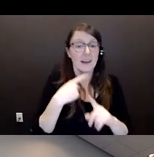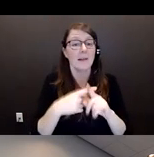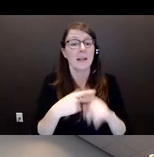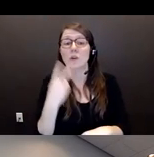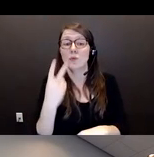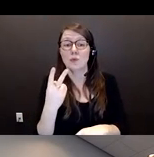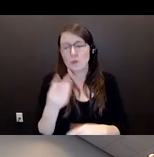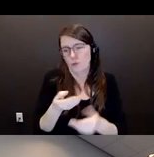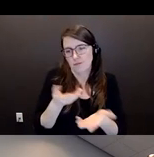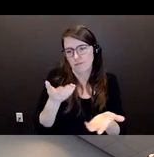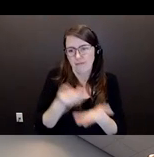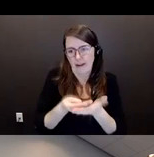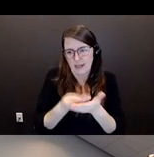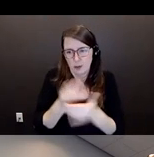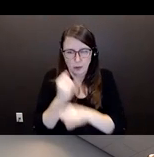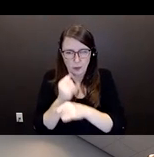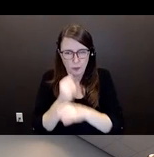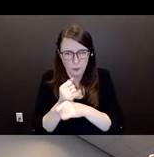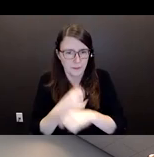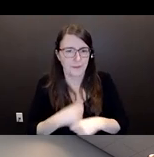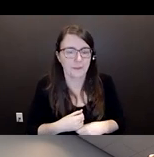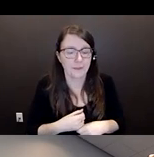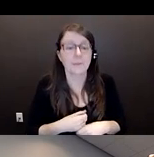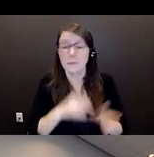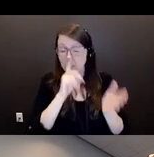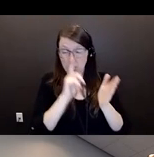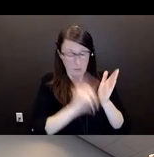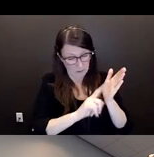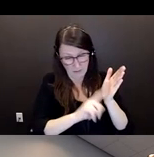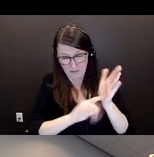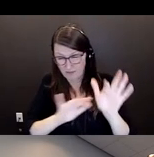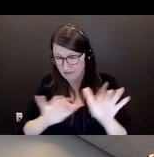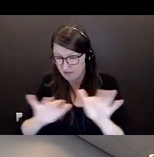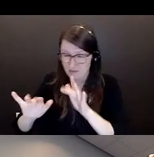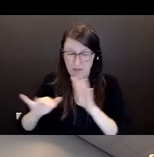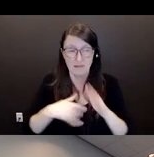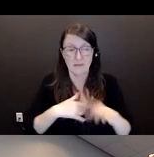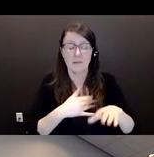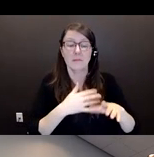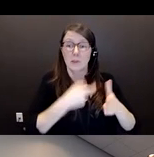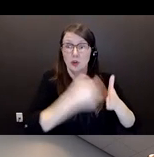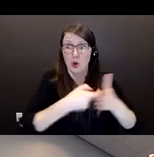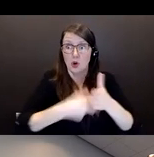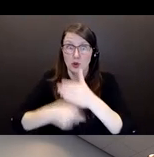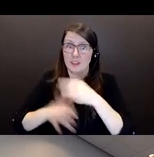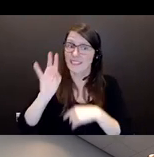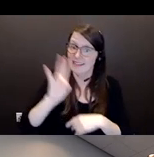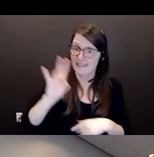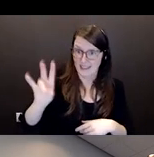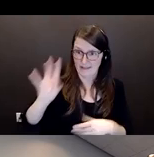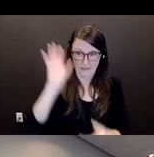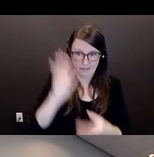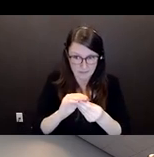Initial investigation, we led to 77 charges and six persons being accused before